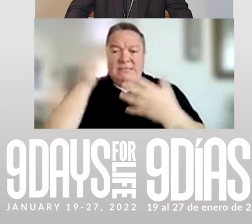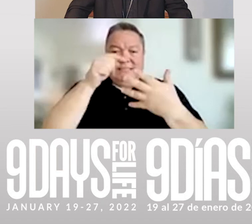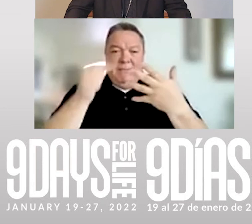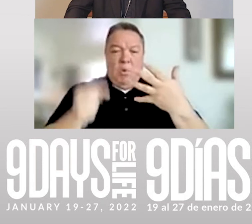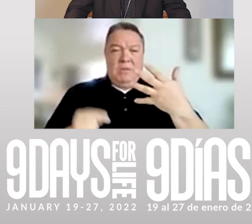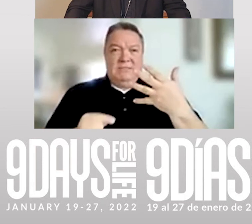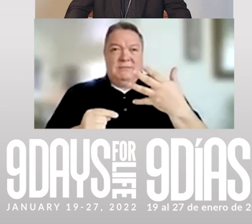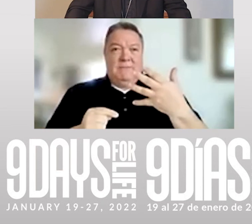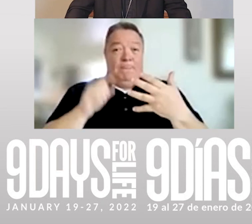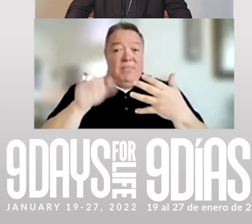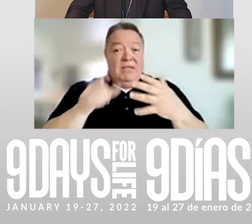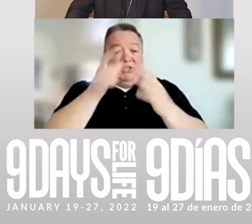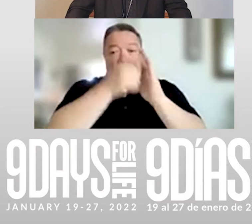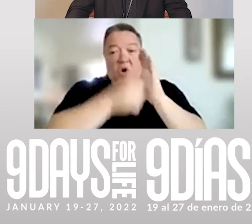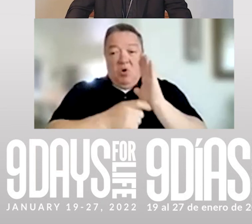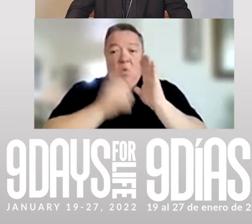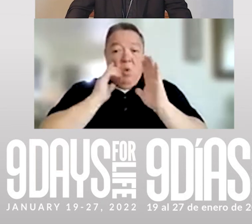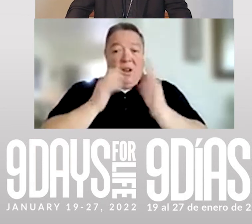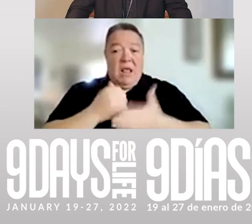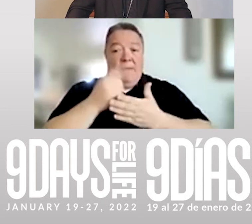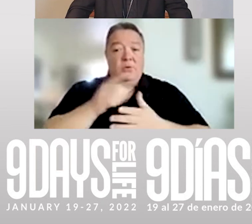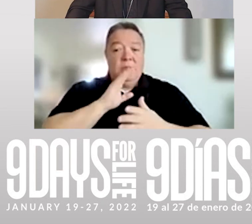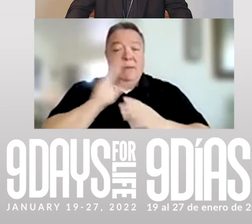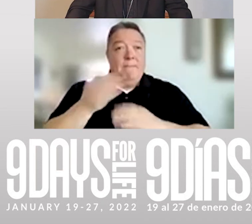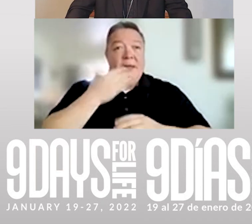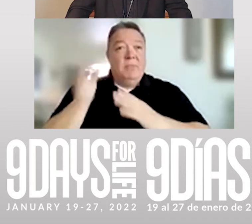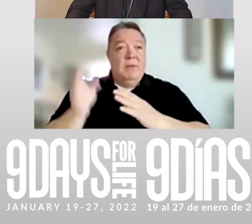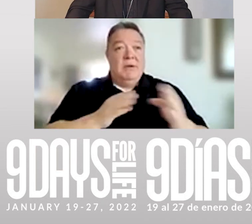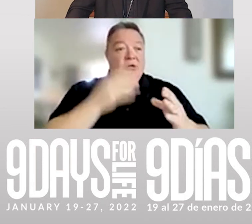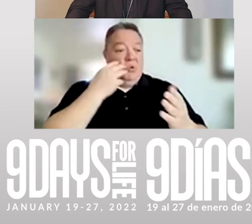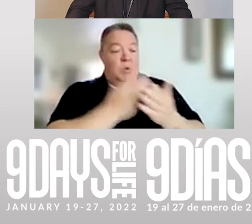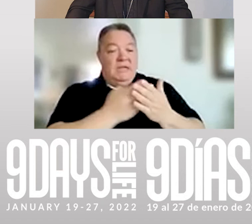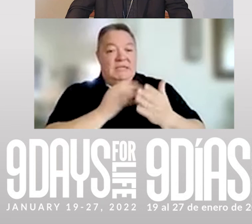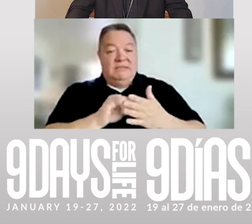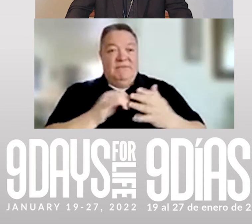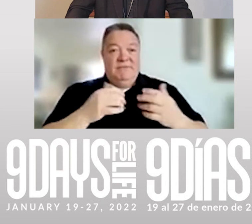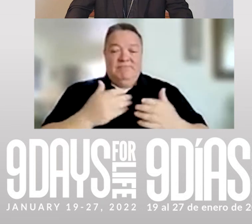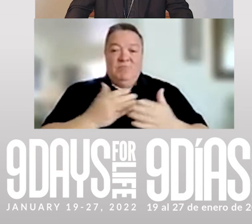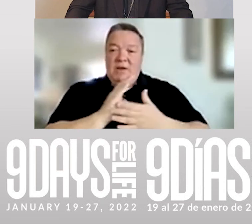This article will help you be better prepared to witness to the sanctity of human life.